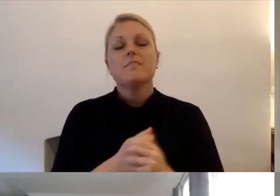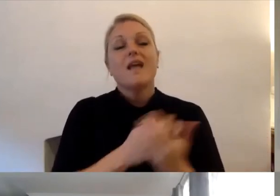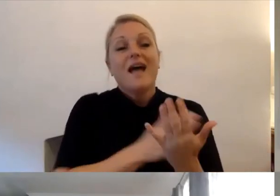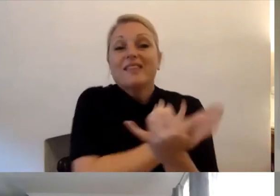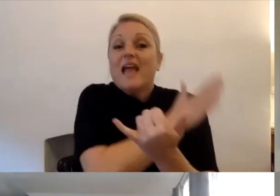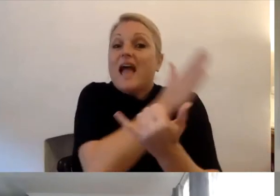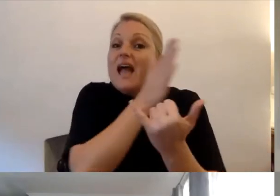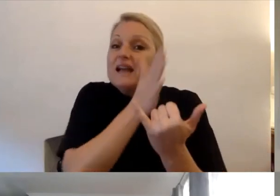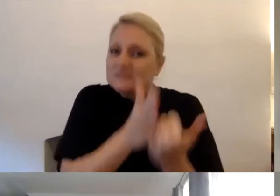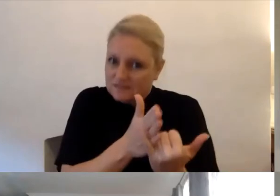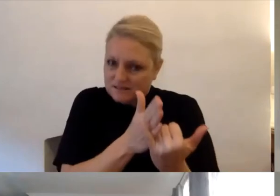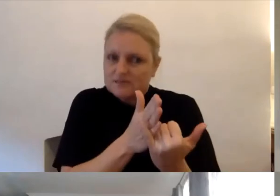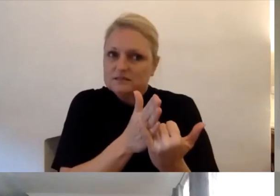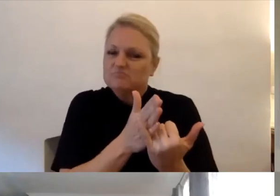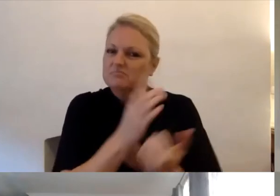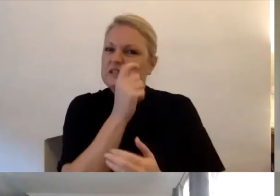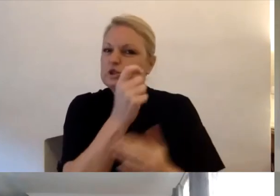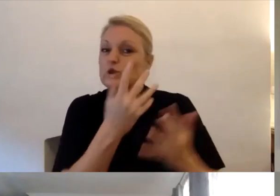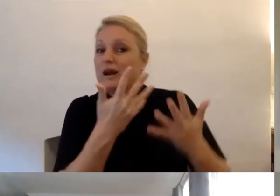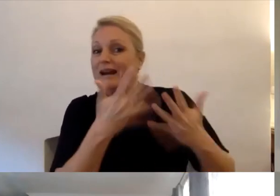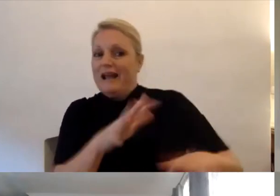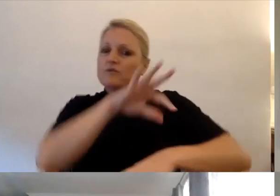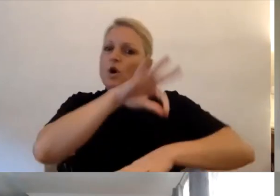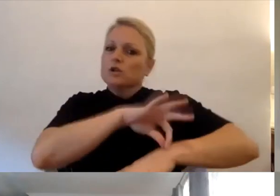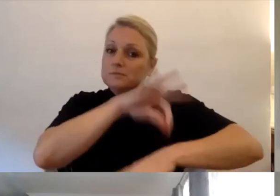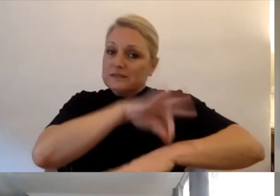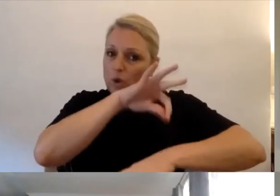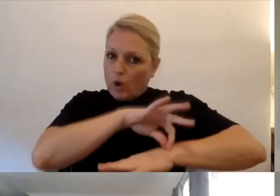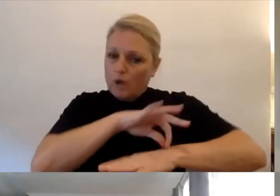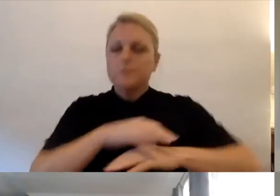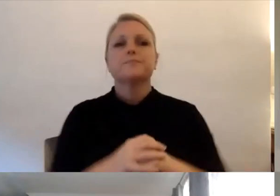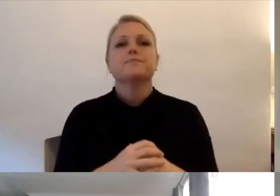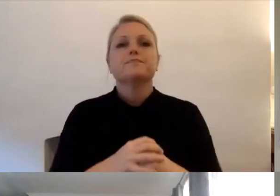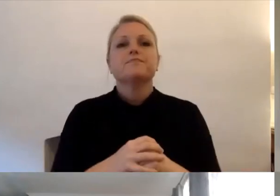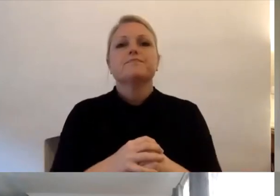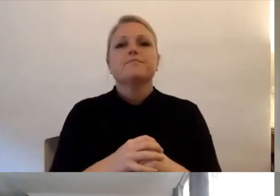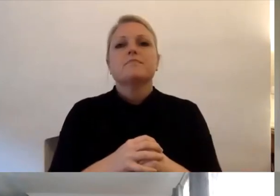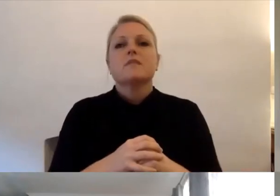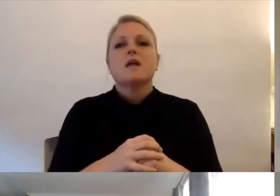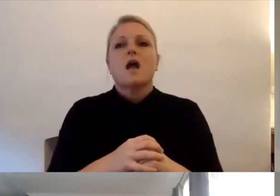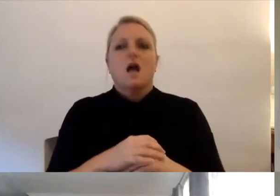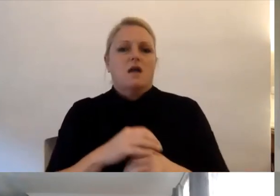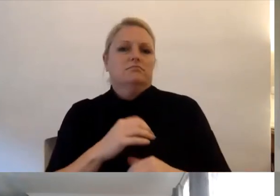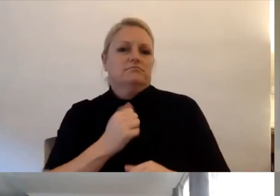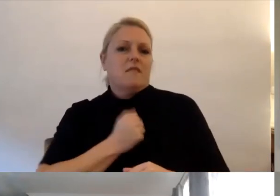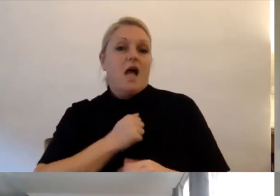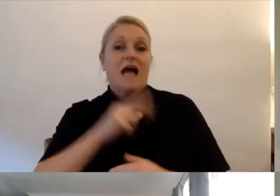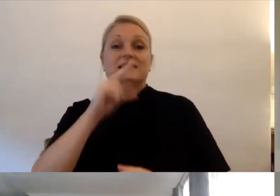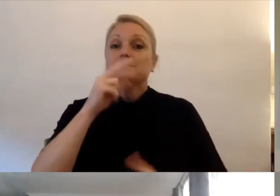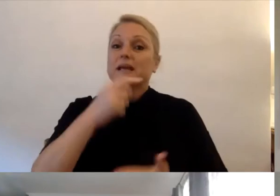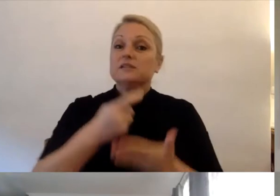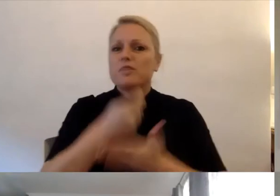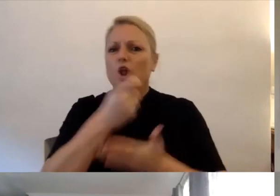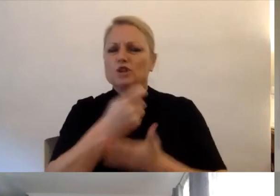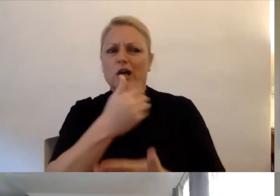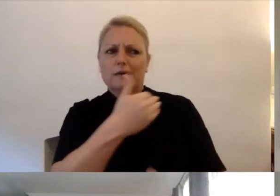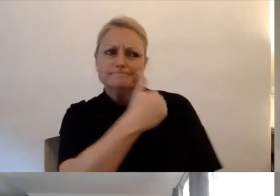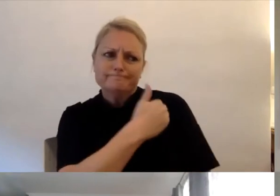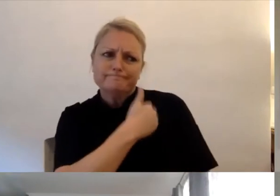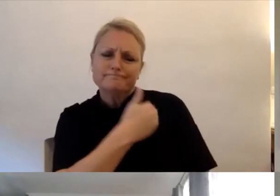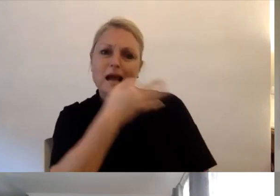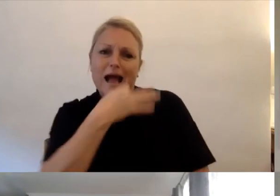journey with Birch, I was then, I was asked by my speech pathologist, what do you want to do now?